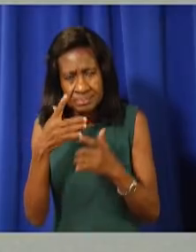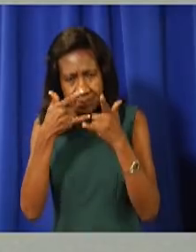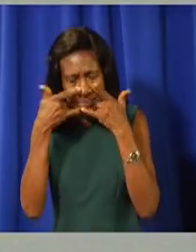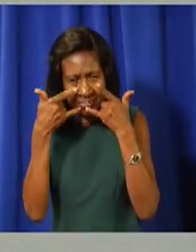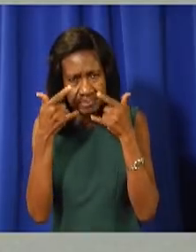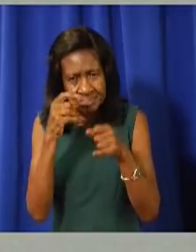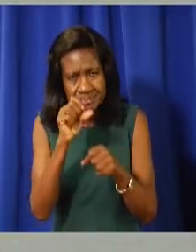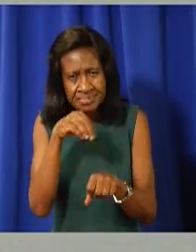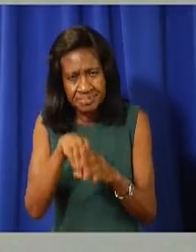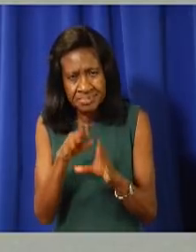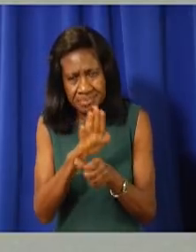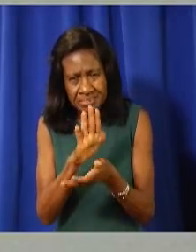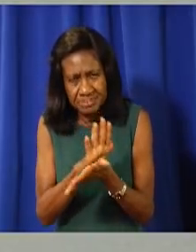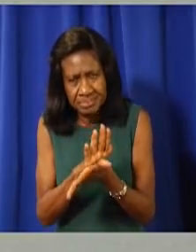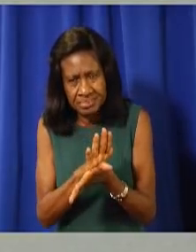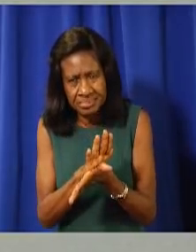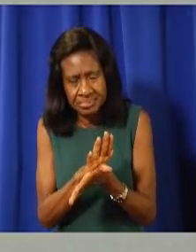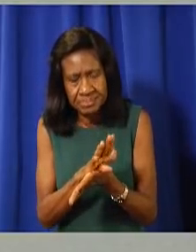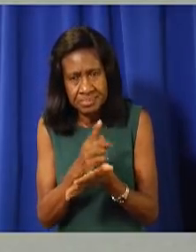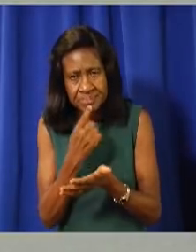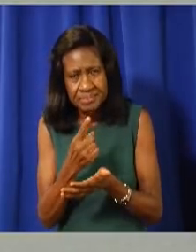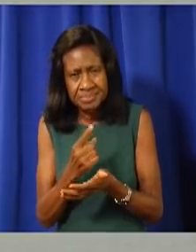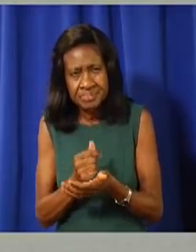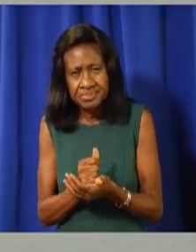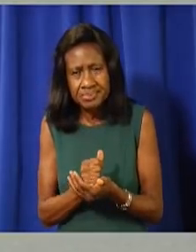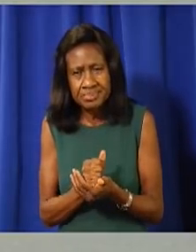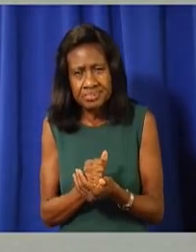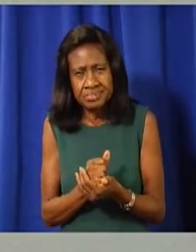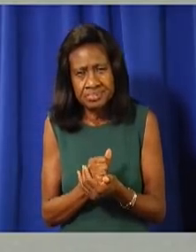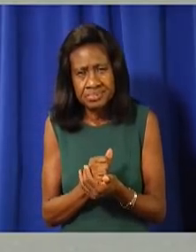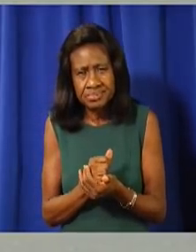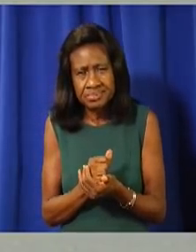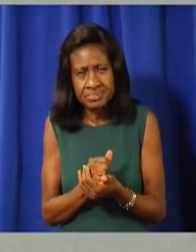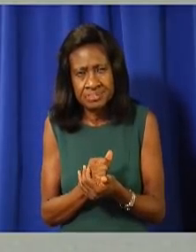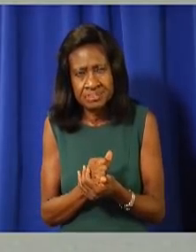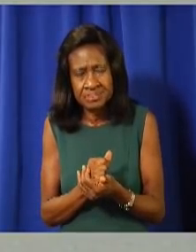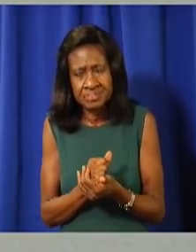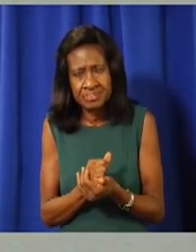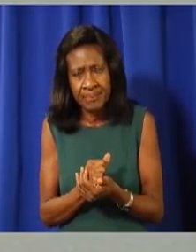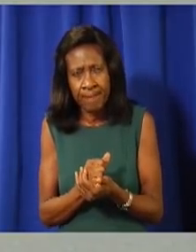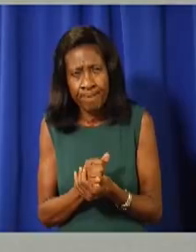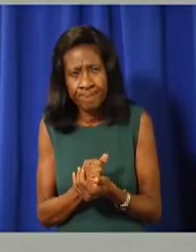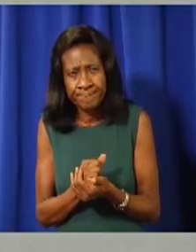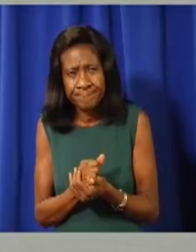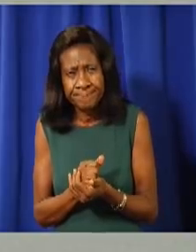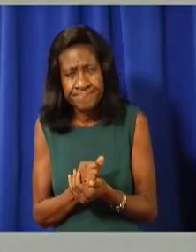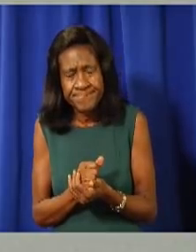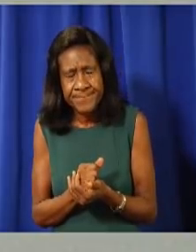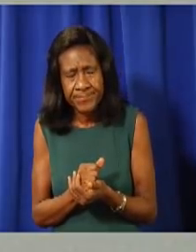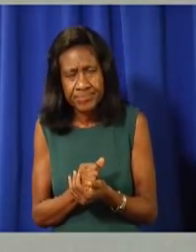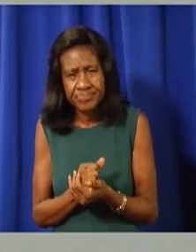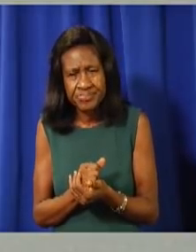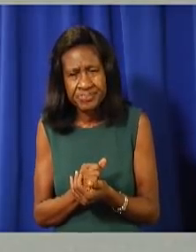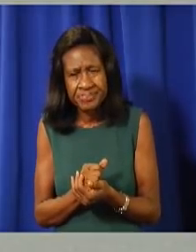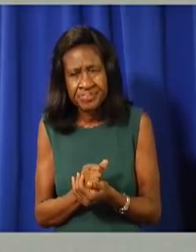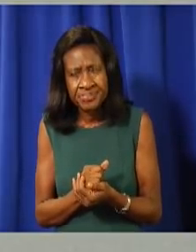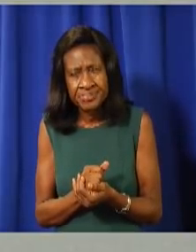Um, I can tell you that my, in my last conversation with the, um, the program board,